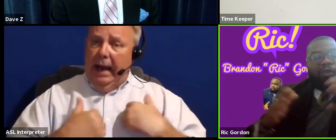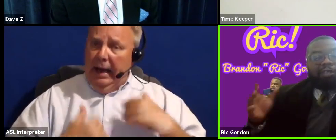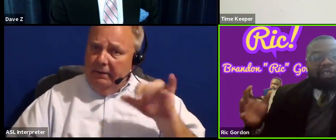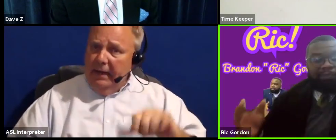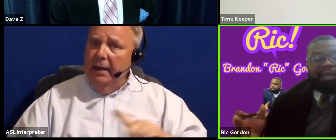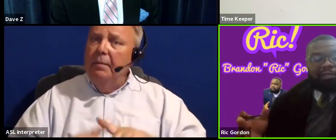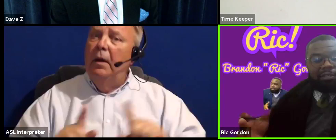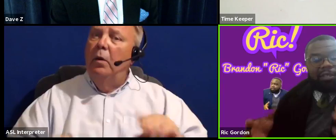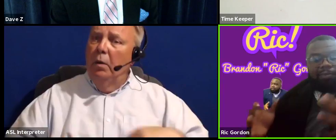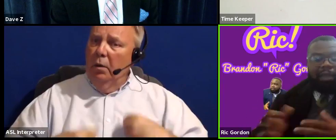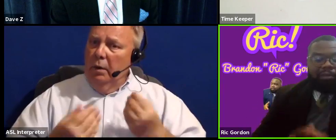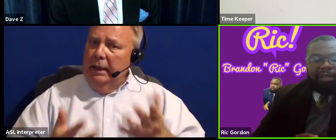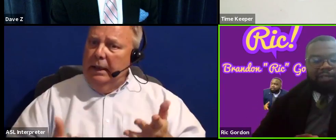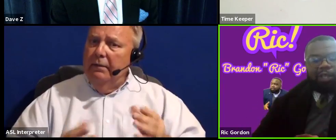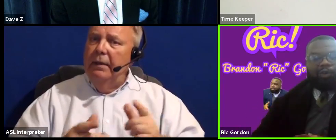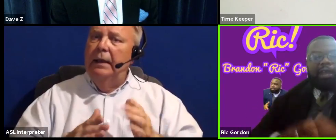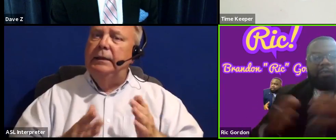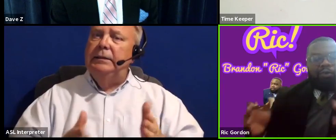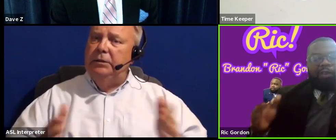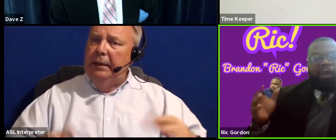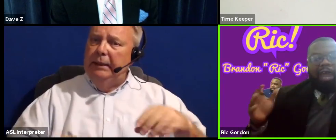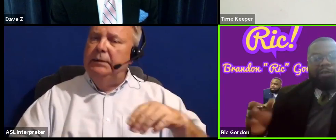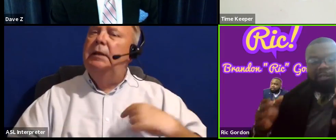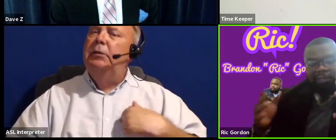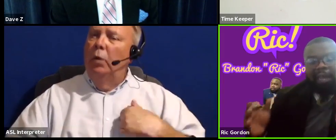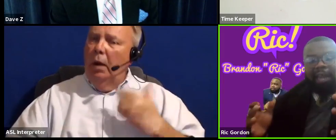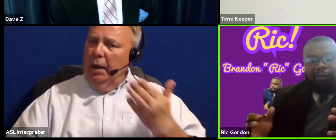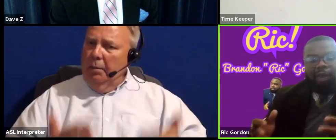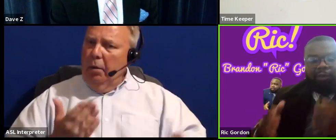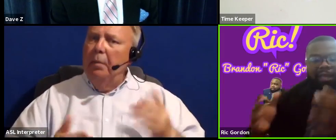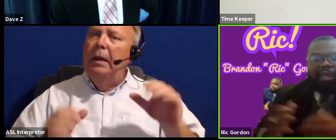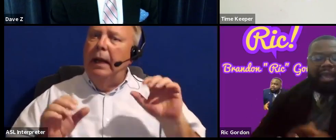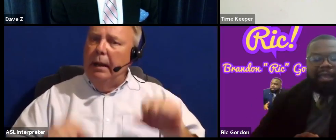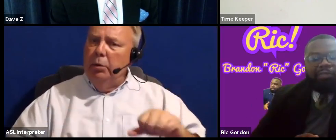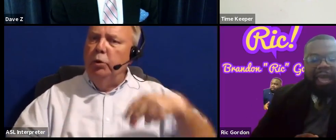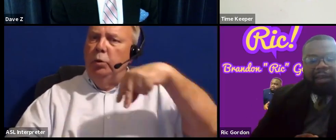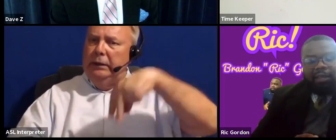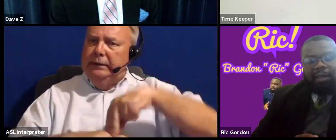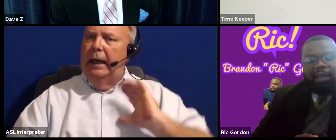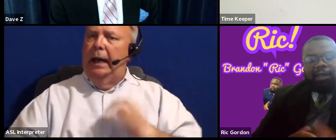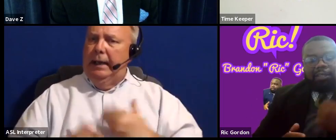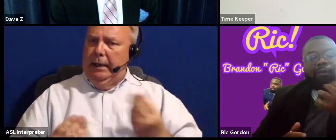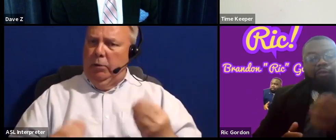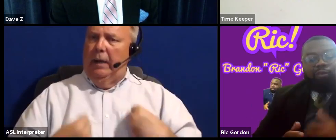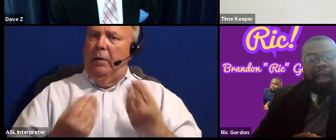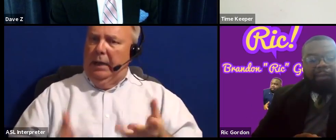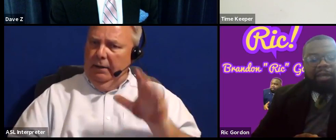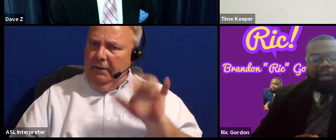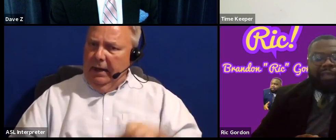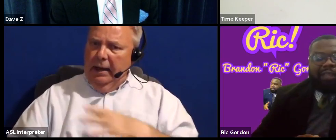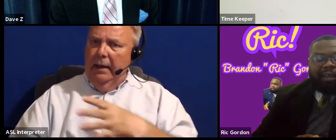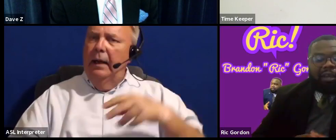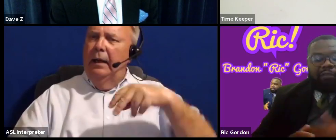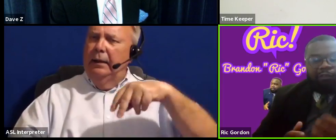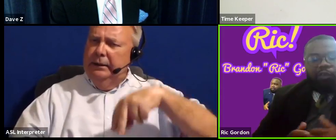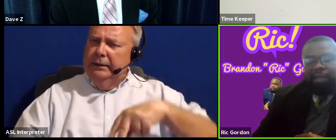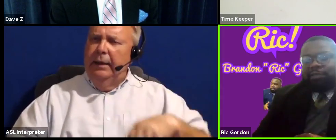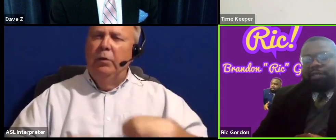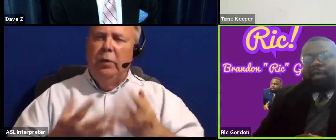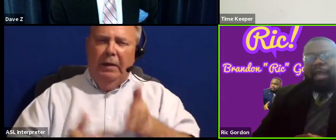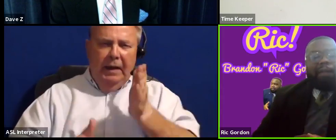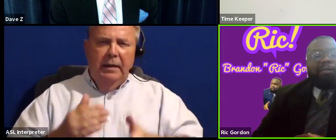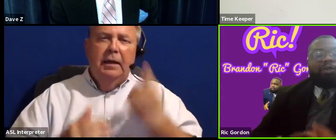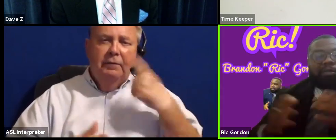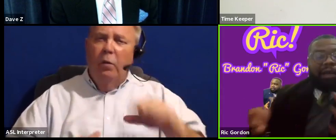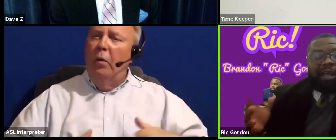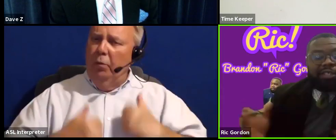get more recreation spaces in place. So I am proud that we're able to stand our ground and get that and to stand with Crab to get that done for the